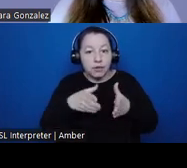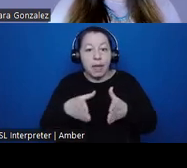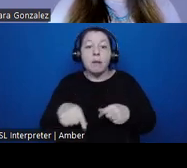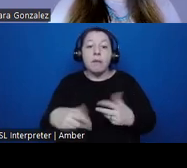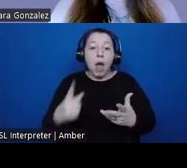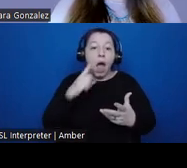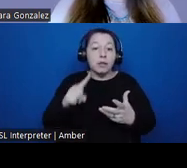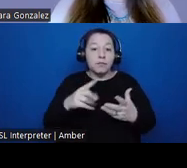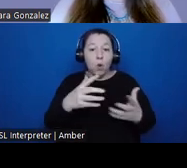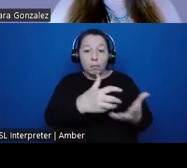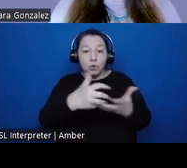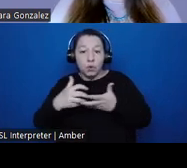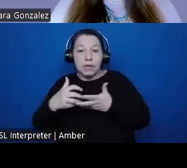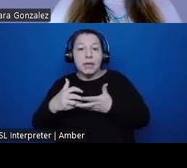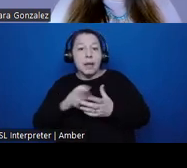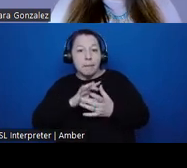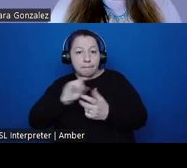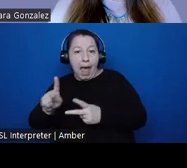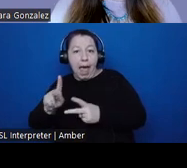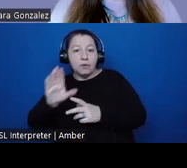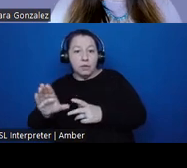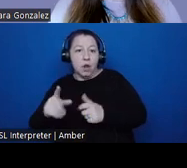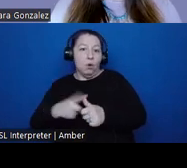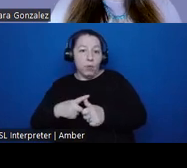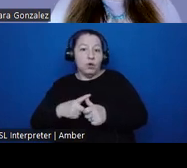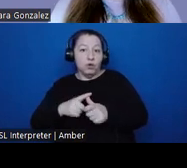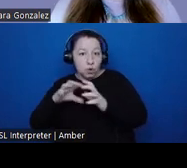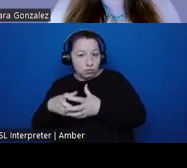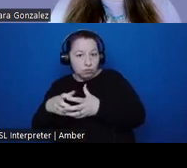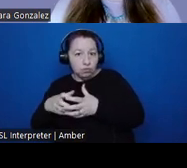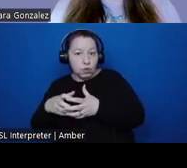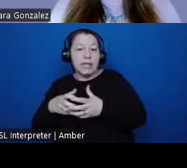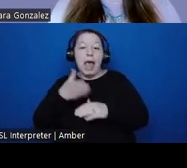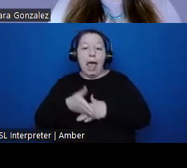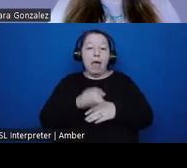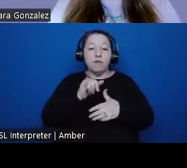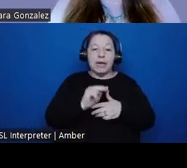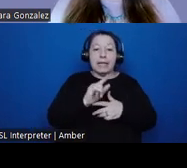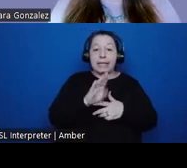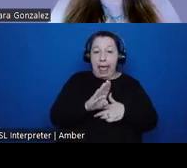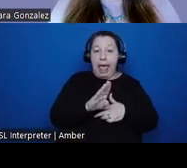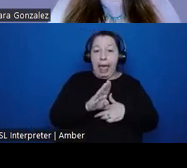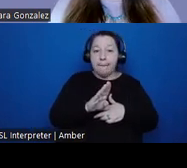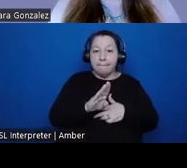back into their original provenience units. After in lab analysis and digital documentation.